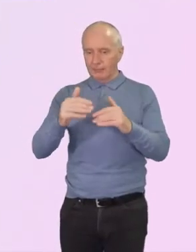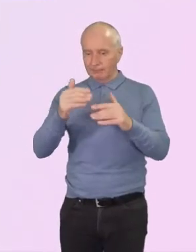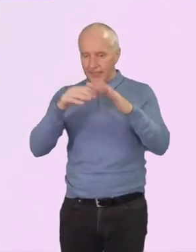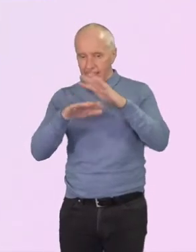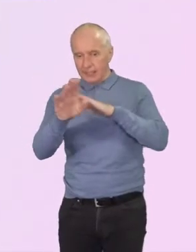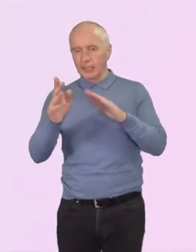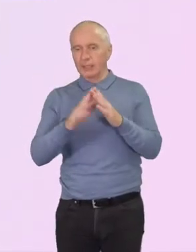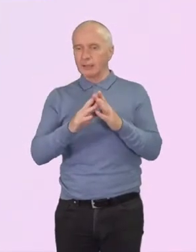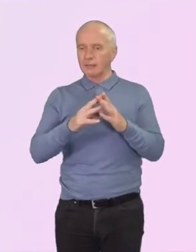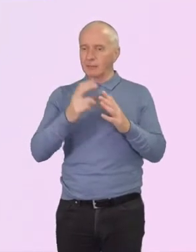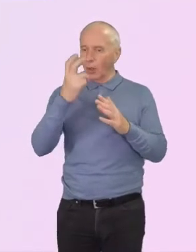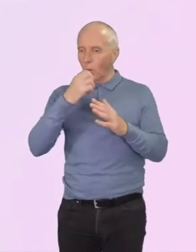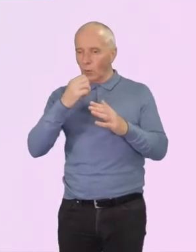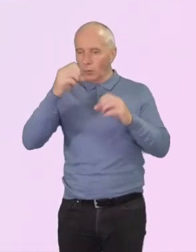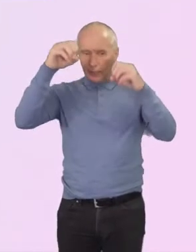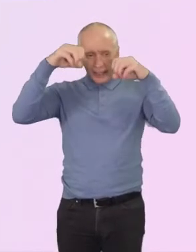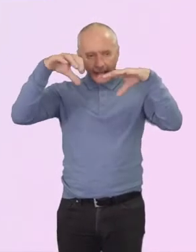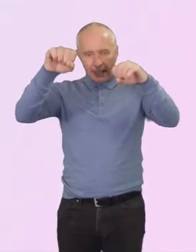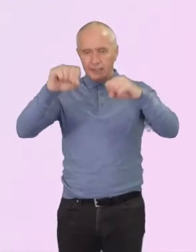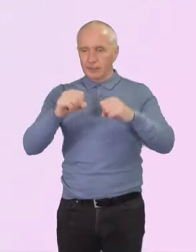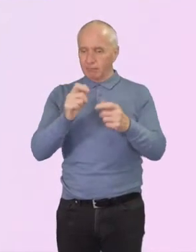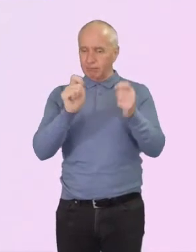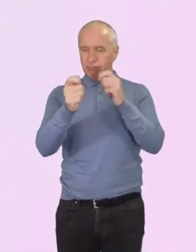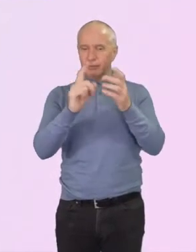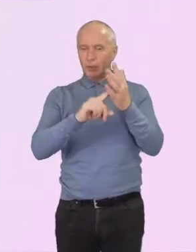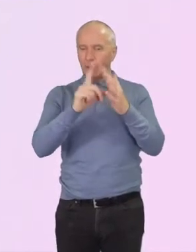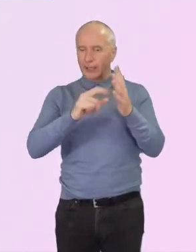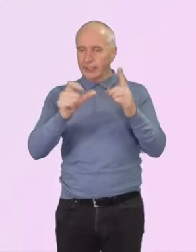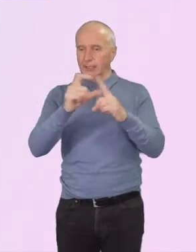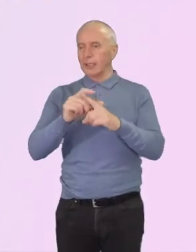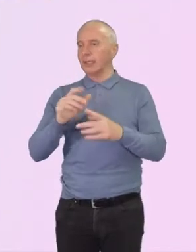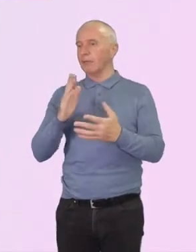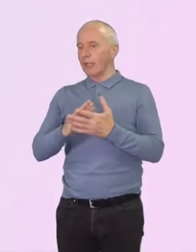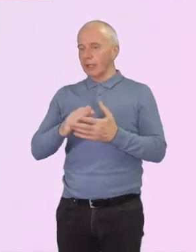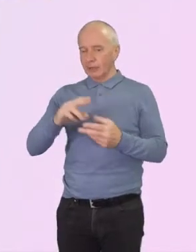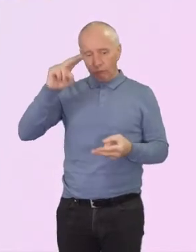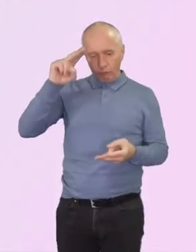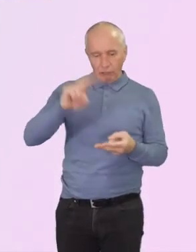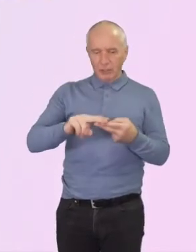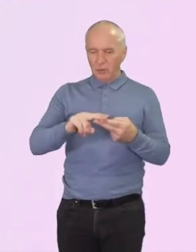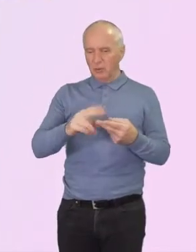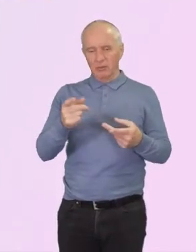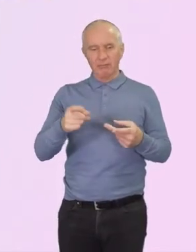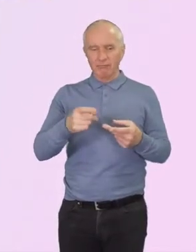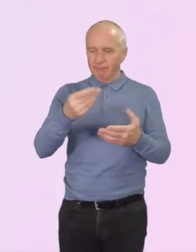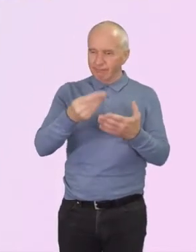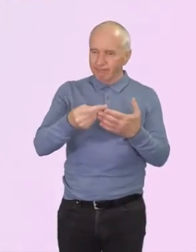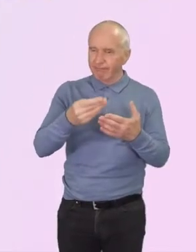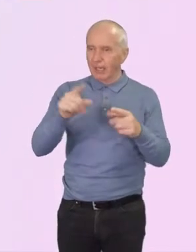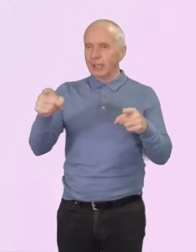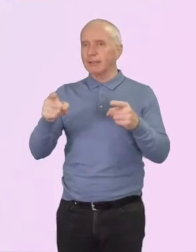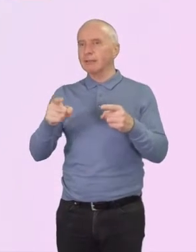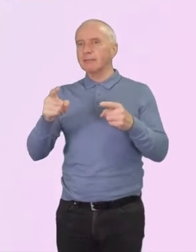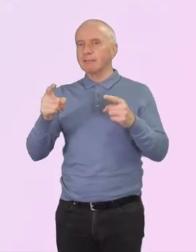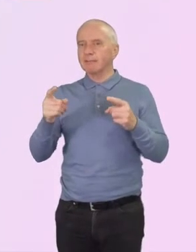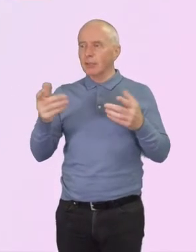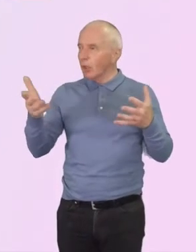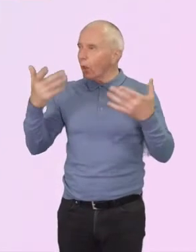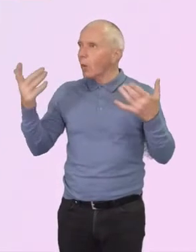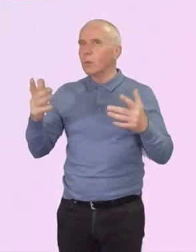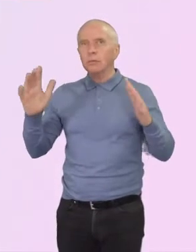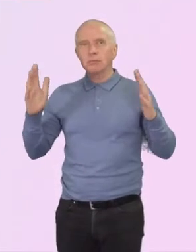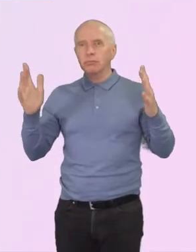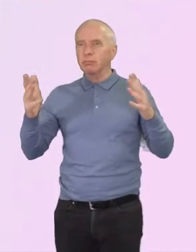replacing our heaters, switching to a green electricity tariff and plugging up drafts. We don't have a lot of land